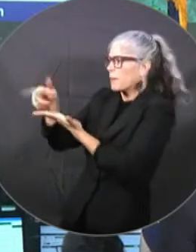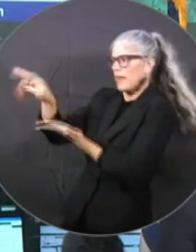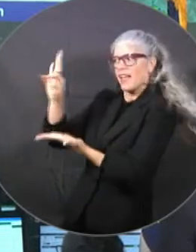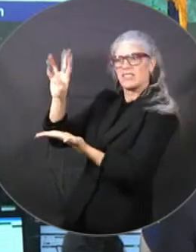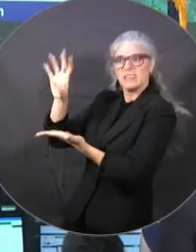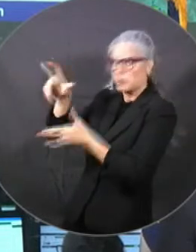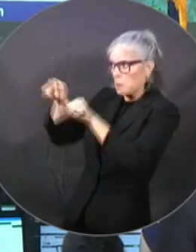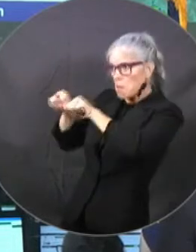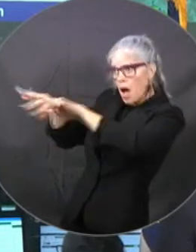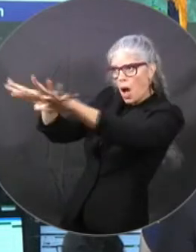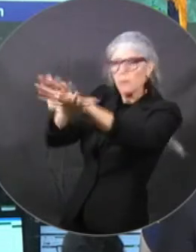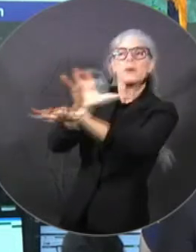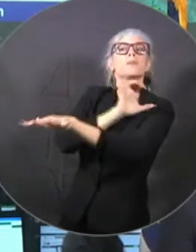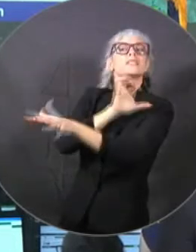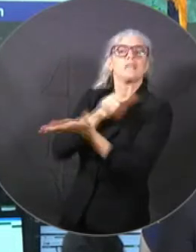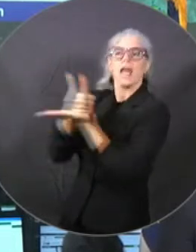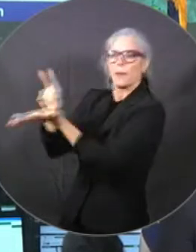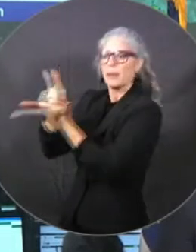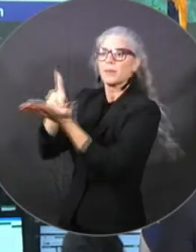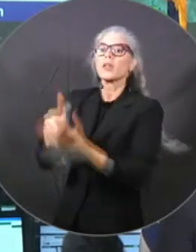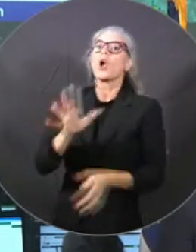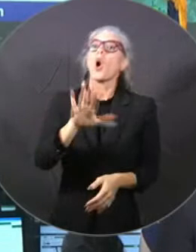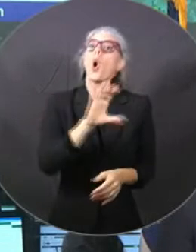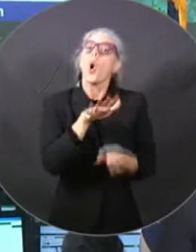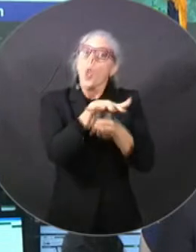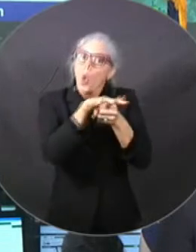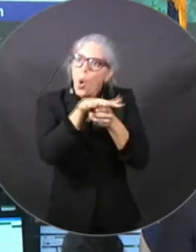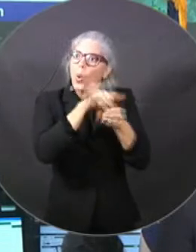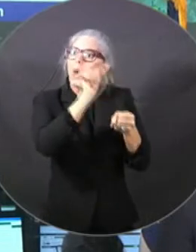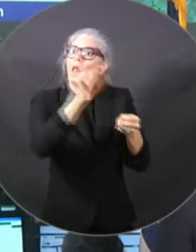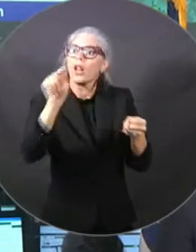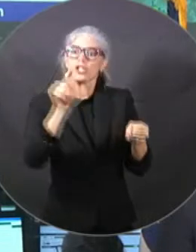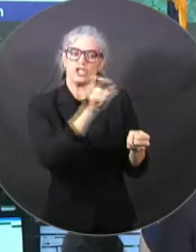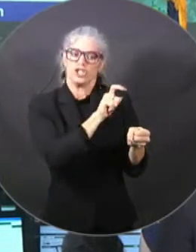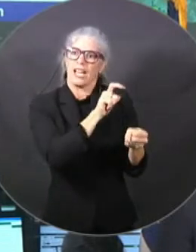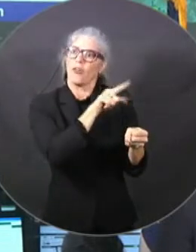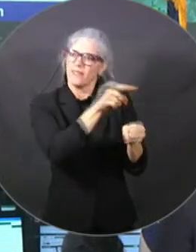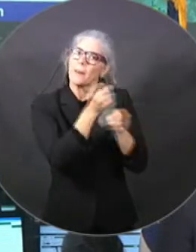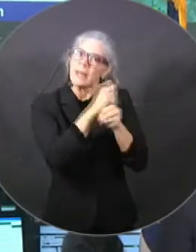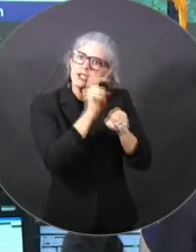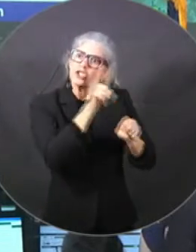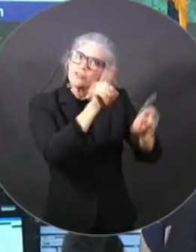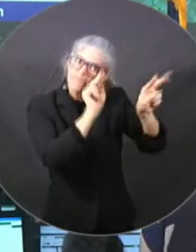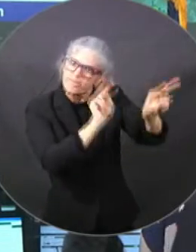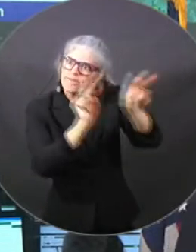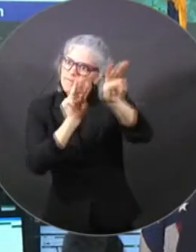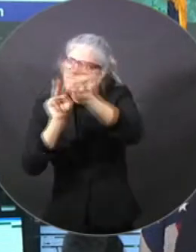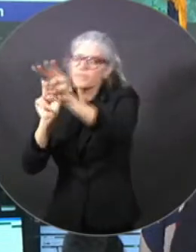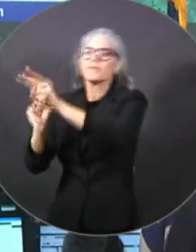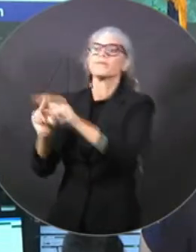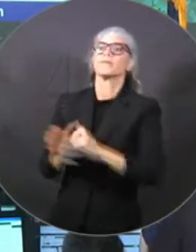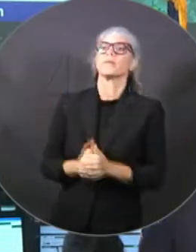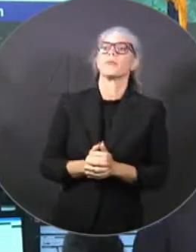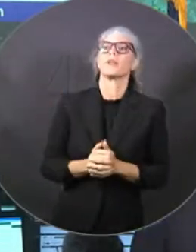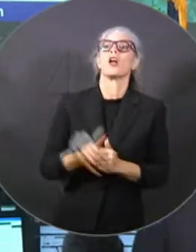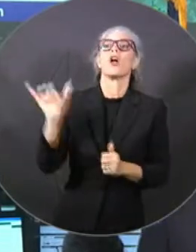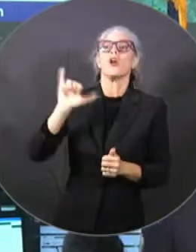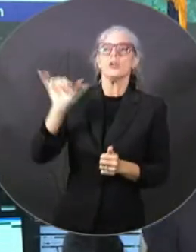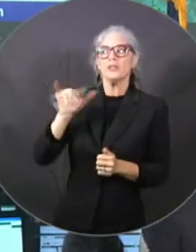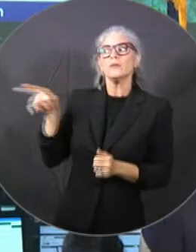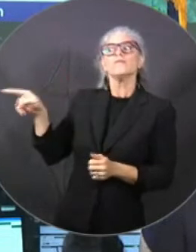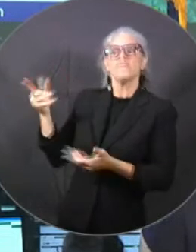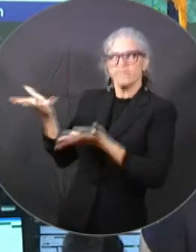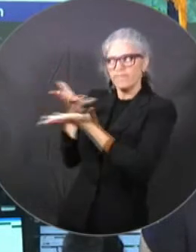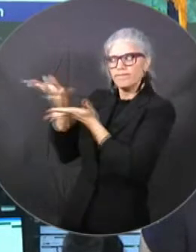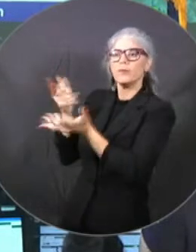Our marketing division led by Susan McKinley. We're working with Red Cross, FPL, the co-ops to stage